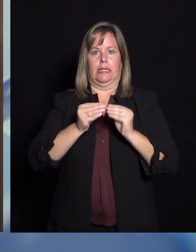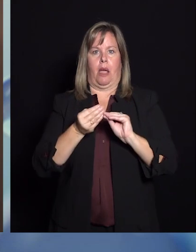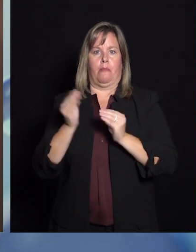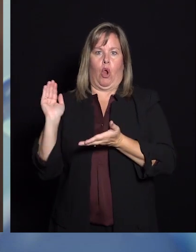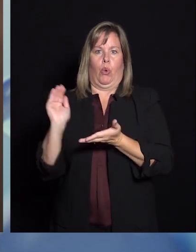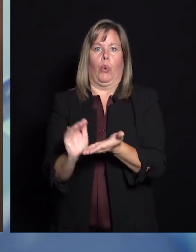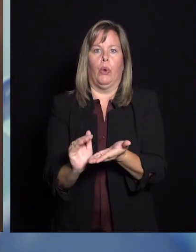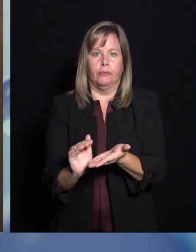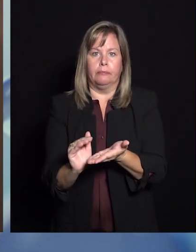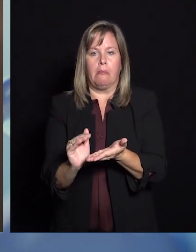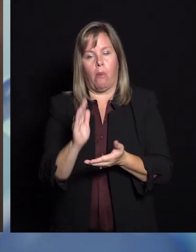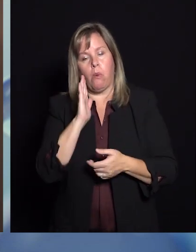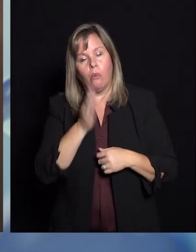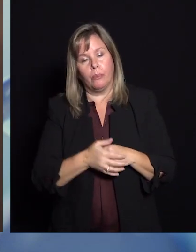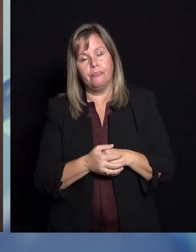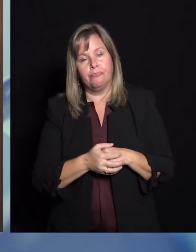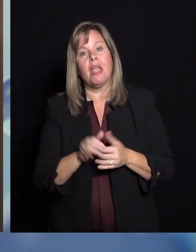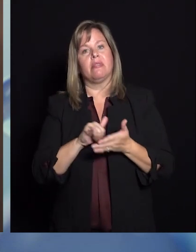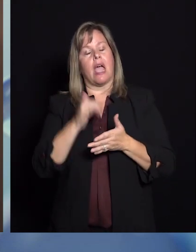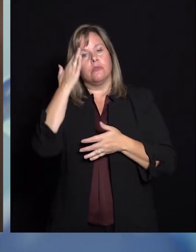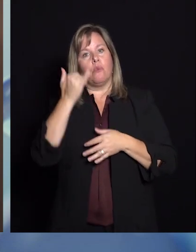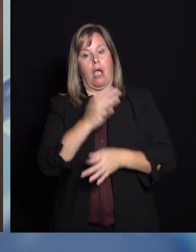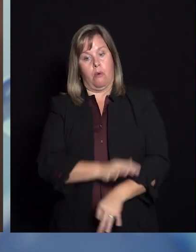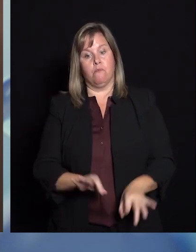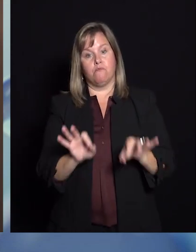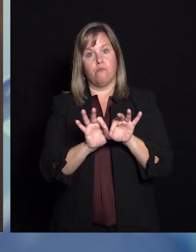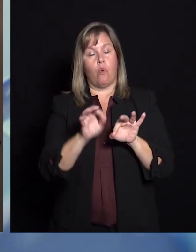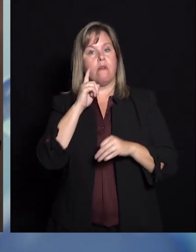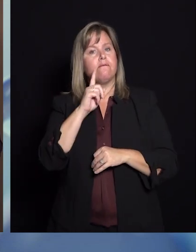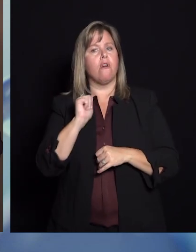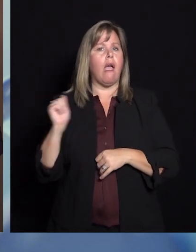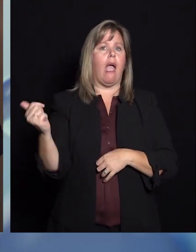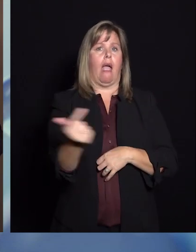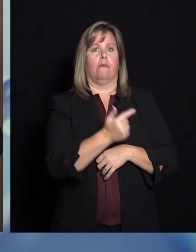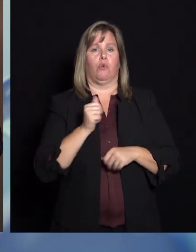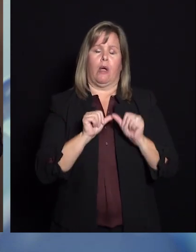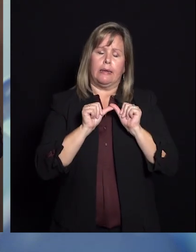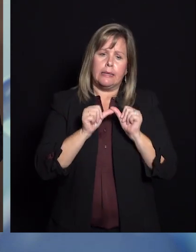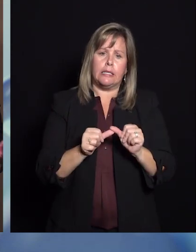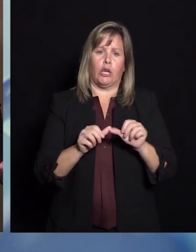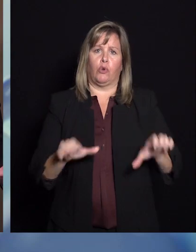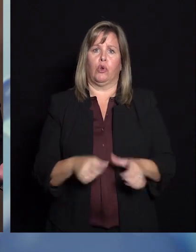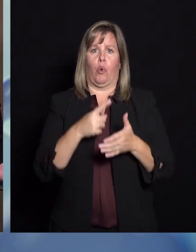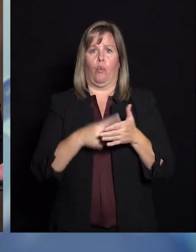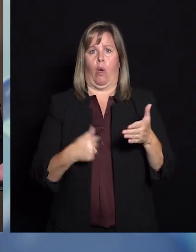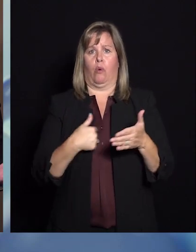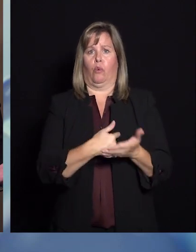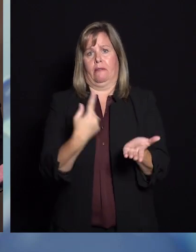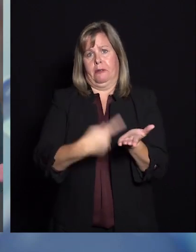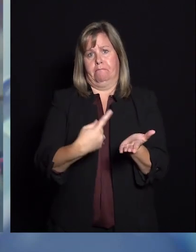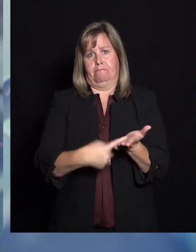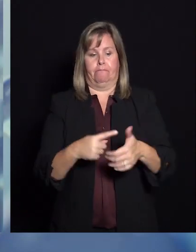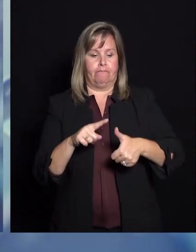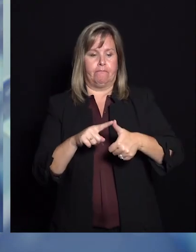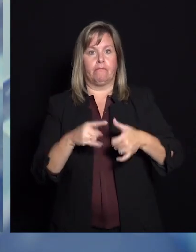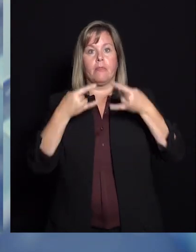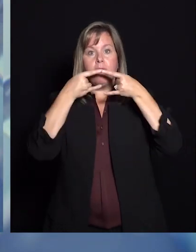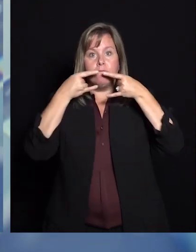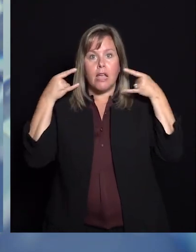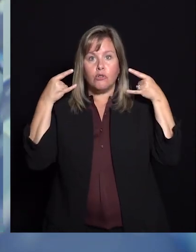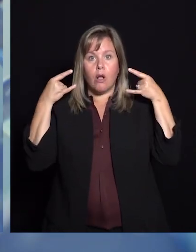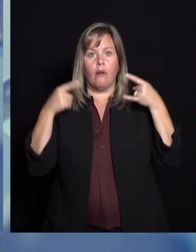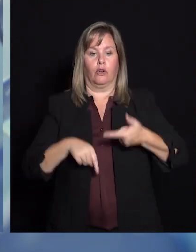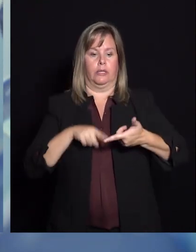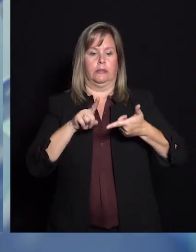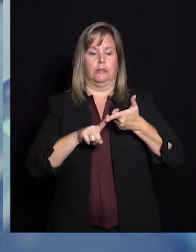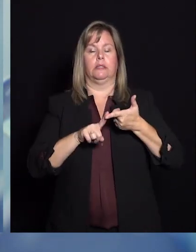this number from happening in our community. And that's why it's very important for everyone to continue to do the things we've been talking about, wearing facial